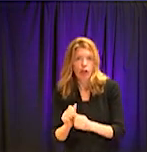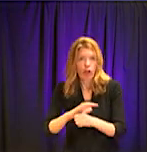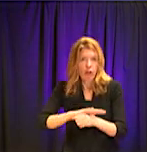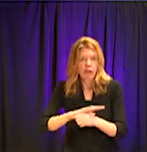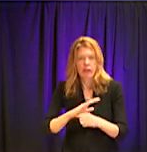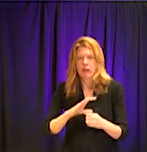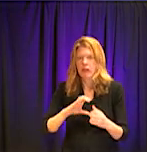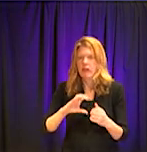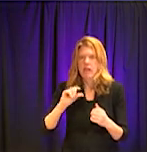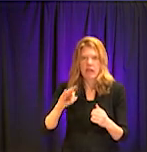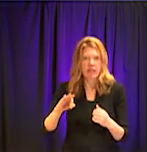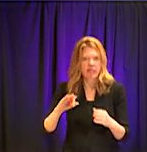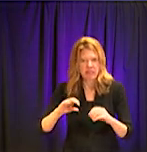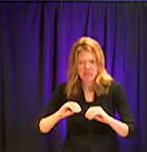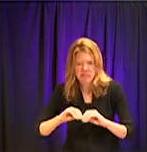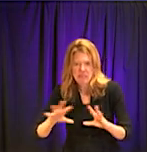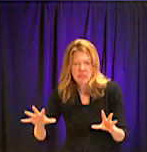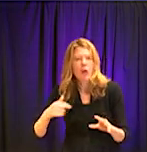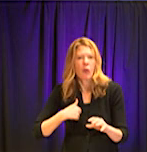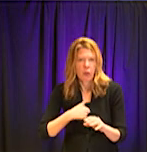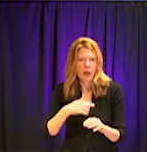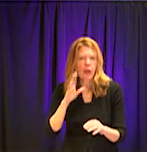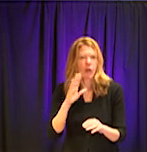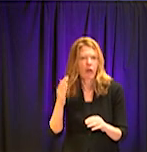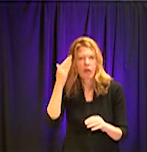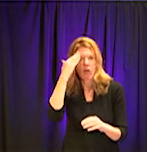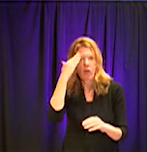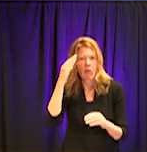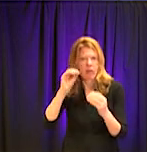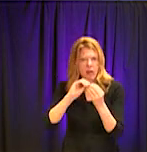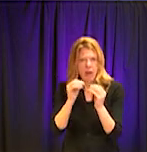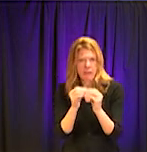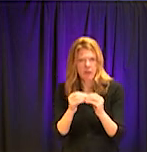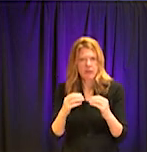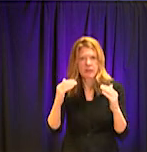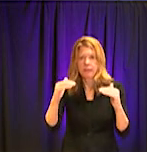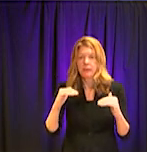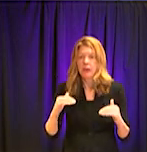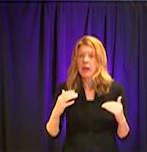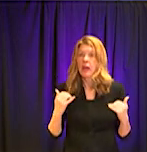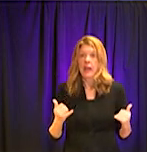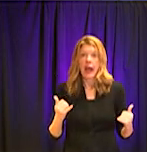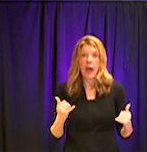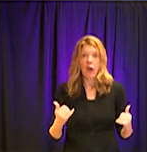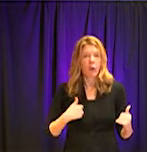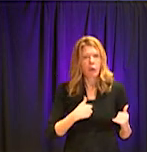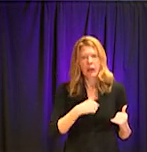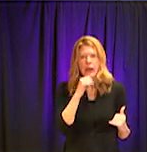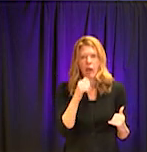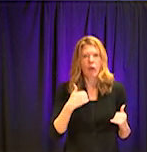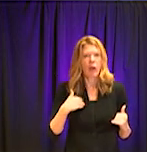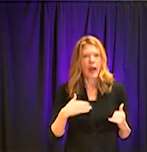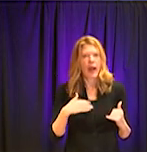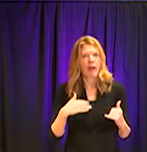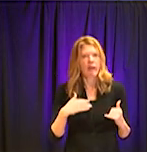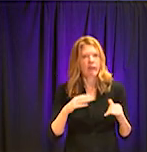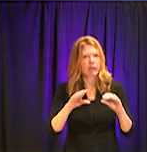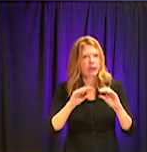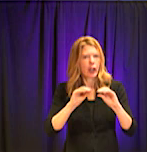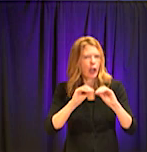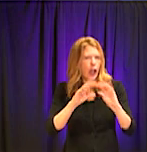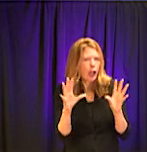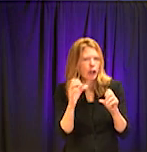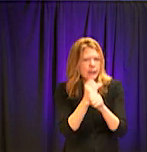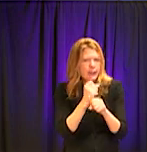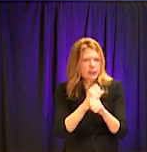in the U.S. But, um, but we shouldn't let the absence of that information, uh, uh, prevent us from doing what